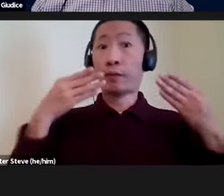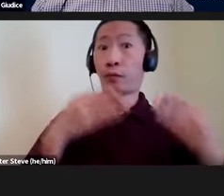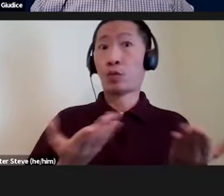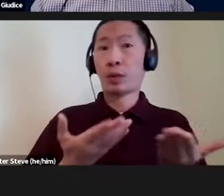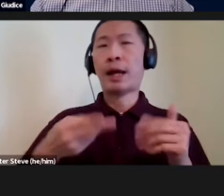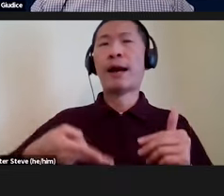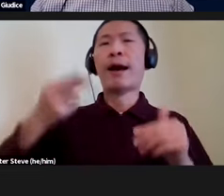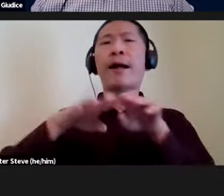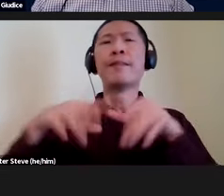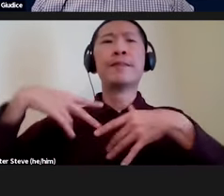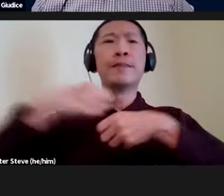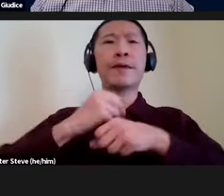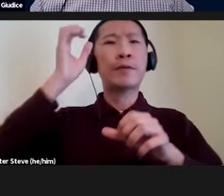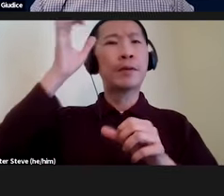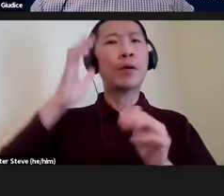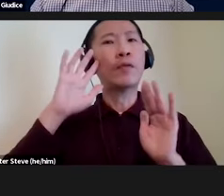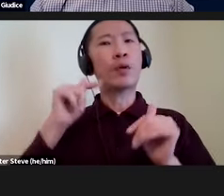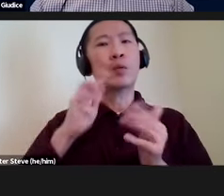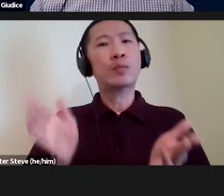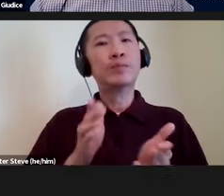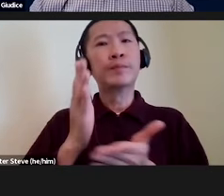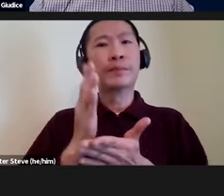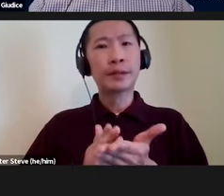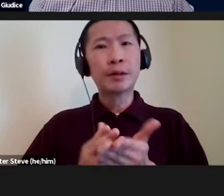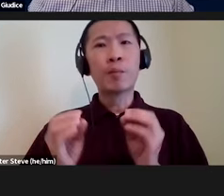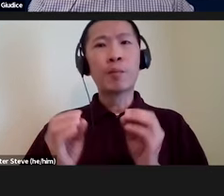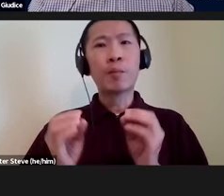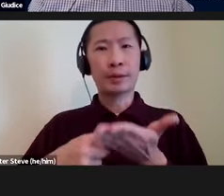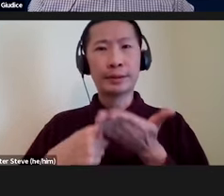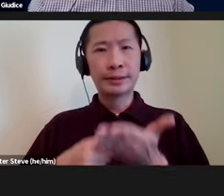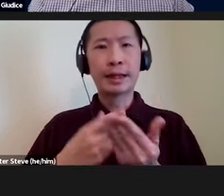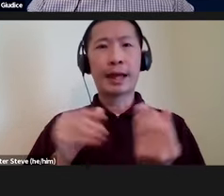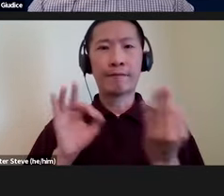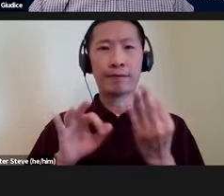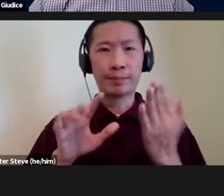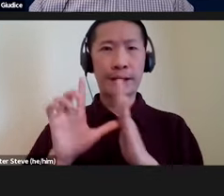on are high level concepts that I hope will generate some subsequent conversations and feedback.